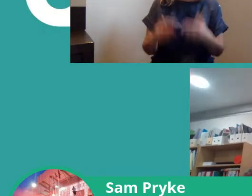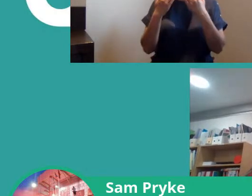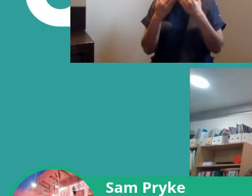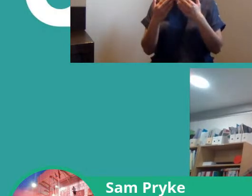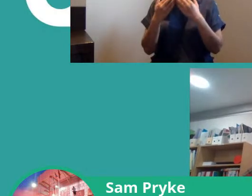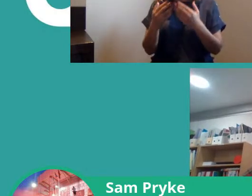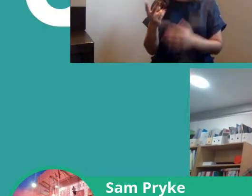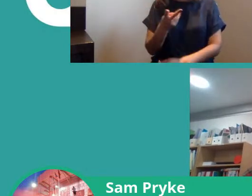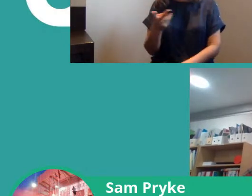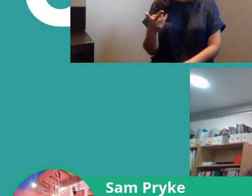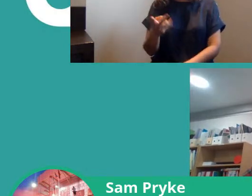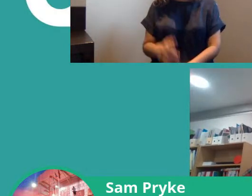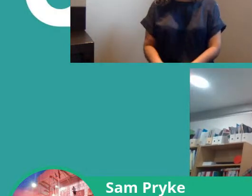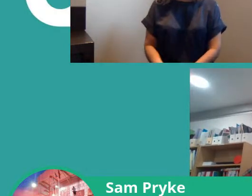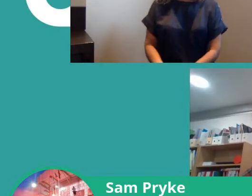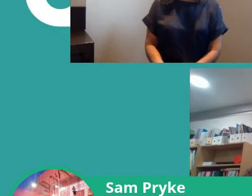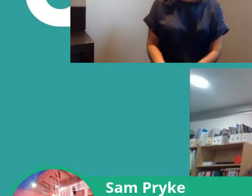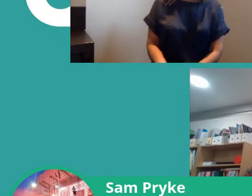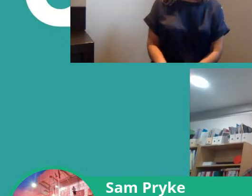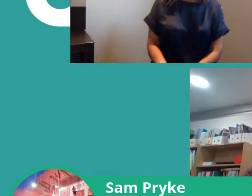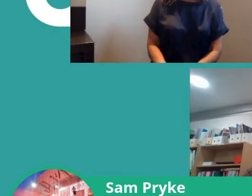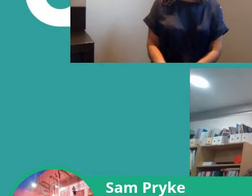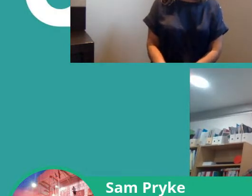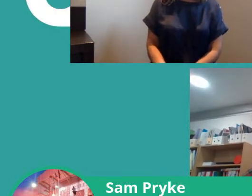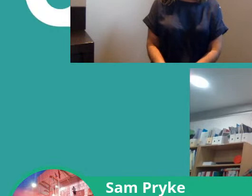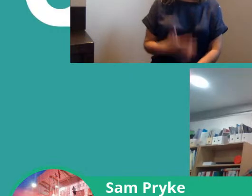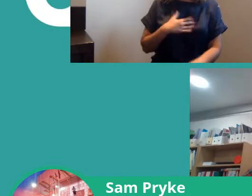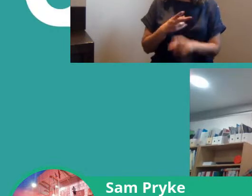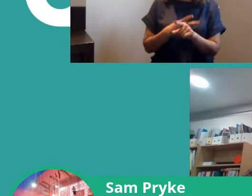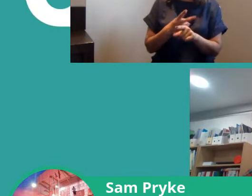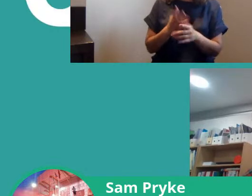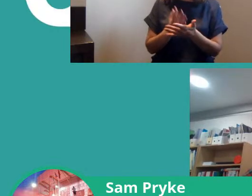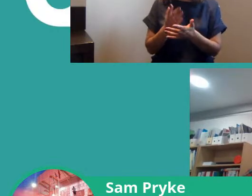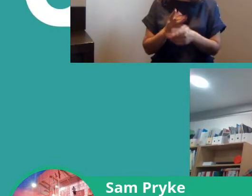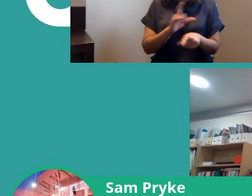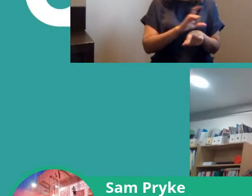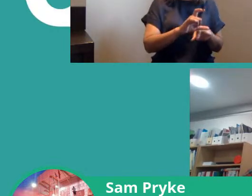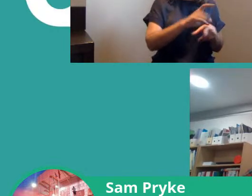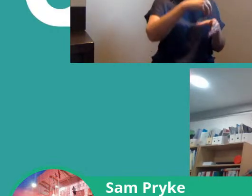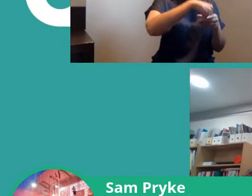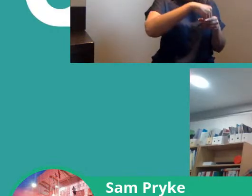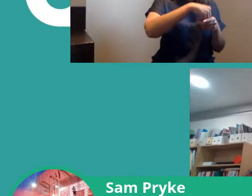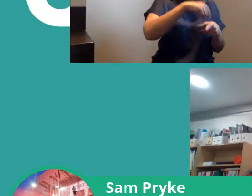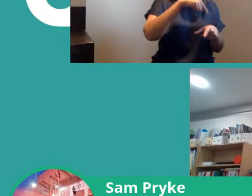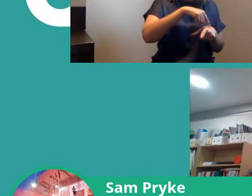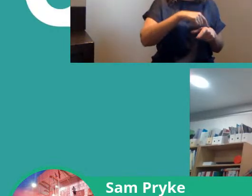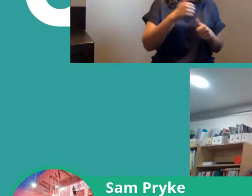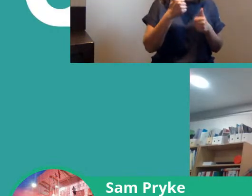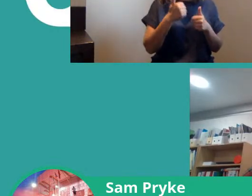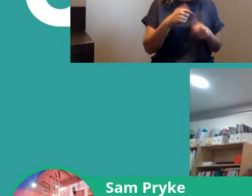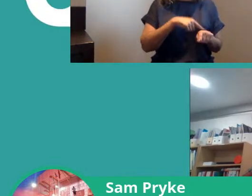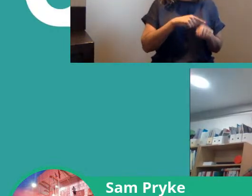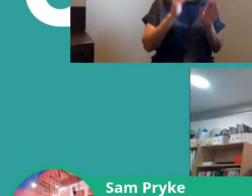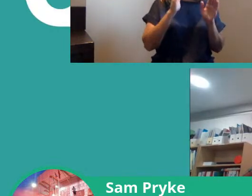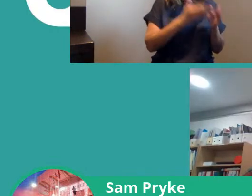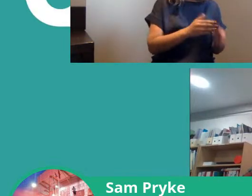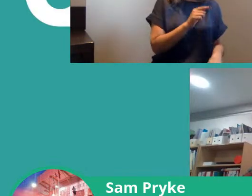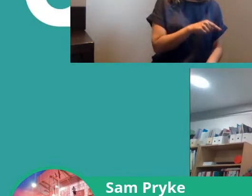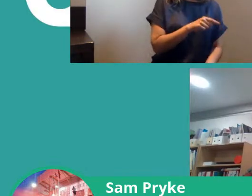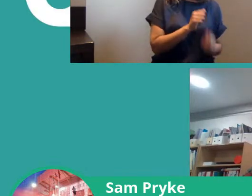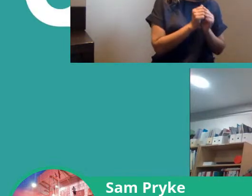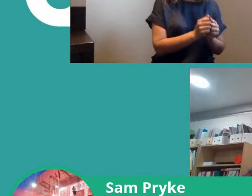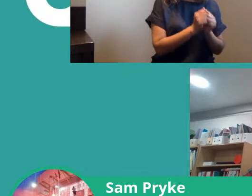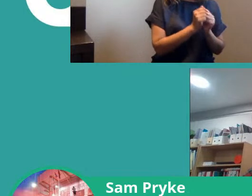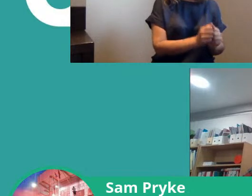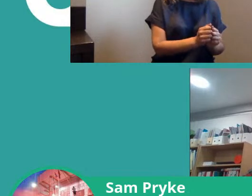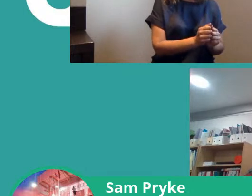Janet uh yeah I'll just echo what what Janet said um the course itself it is an investment of time um but